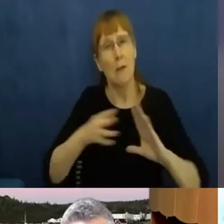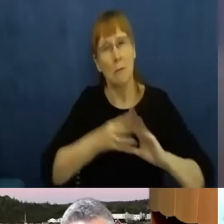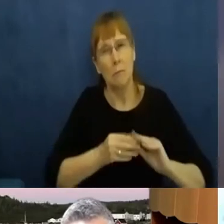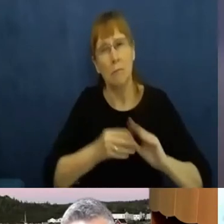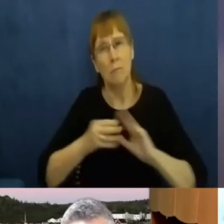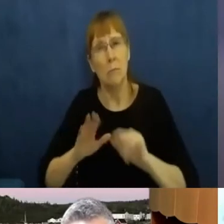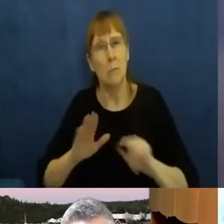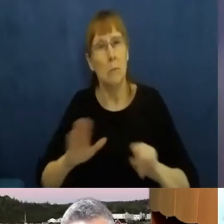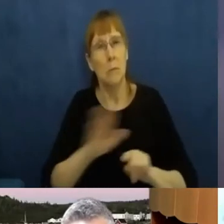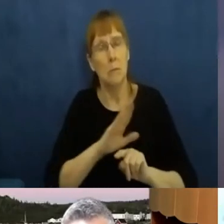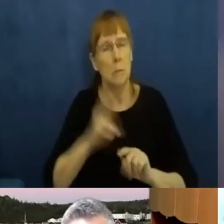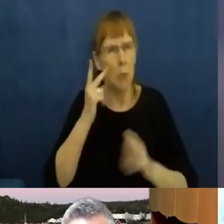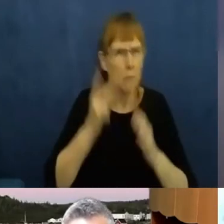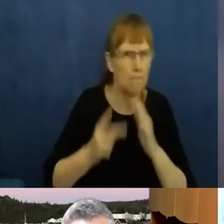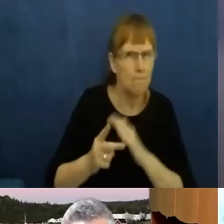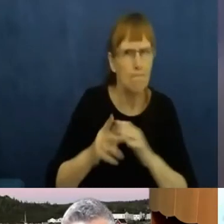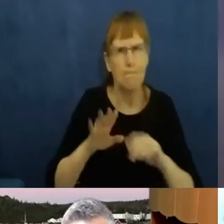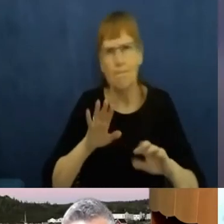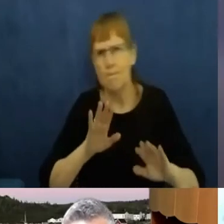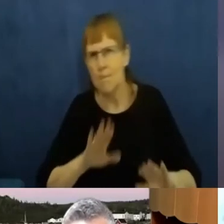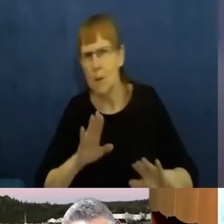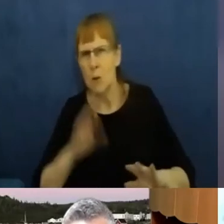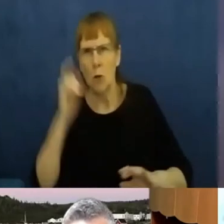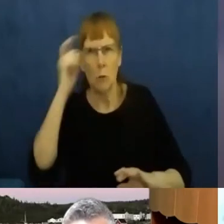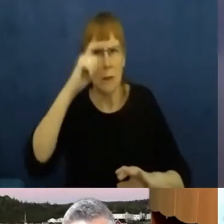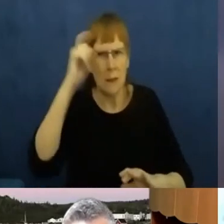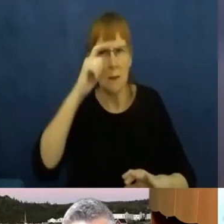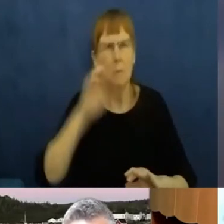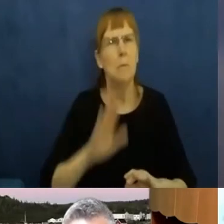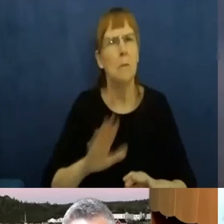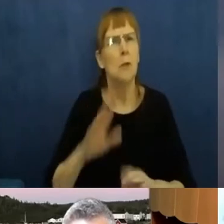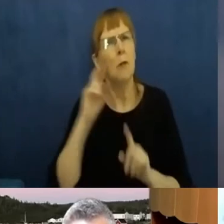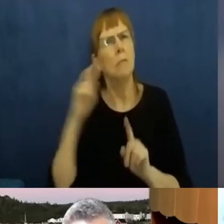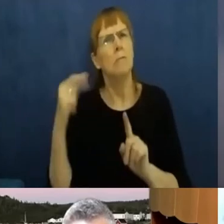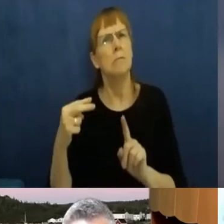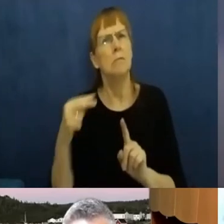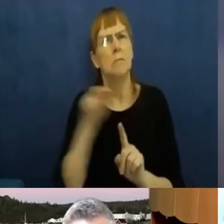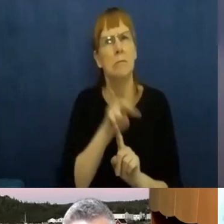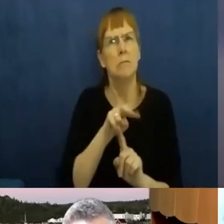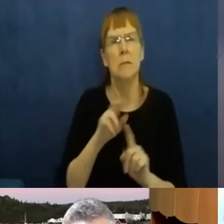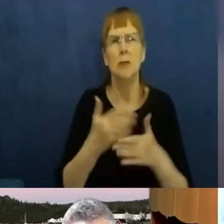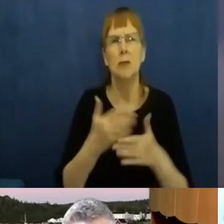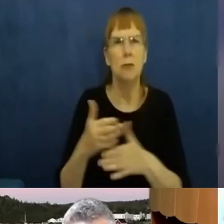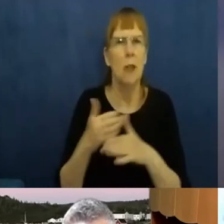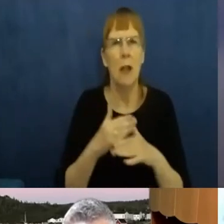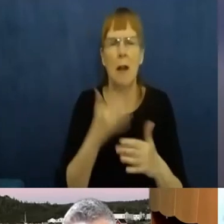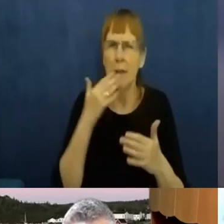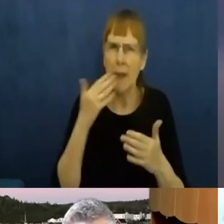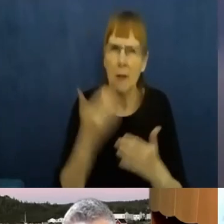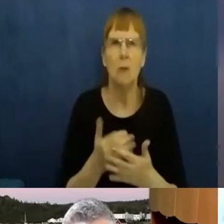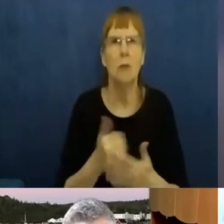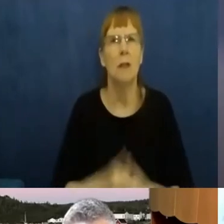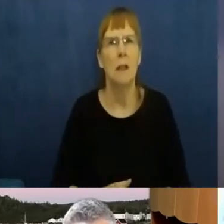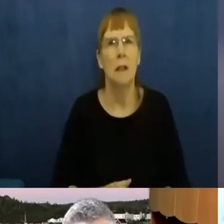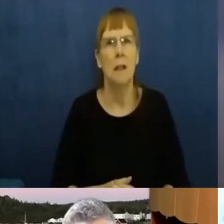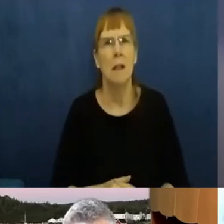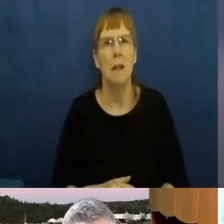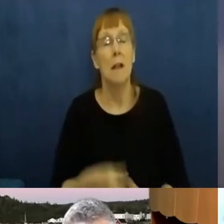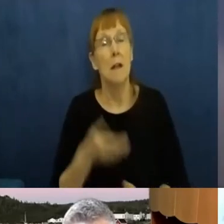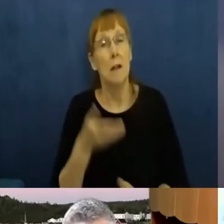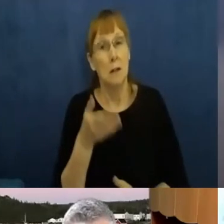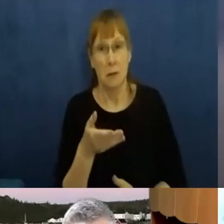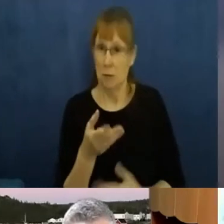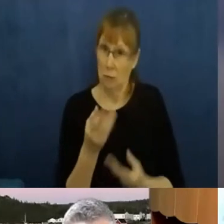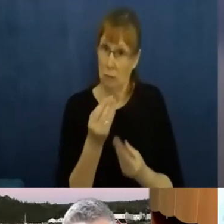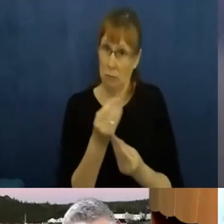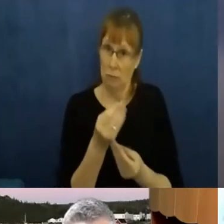your wisdom and your experience and perspectives. I think, as you've mentioned, that all of us